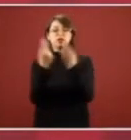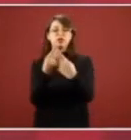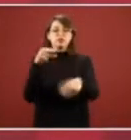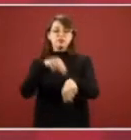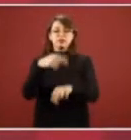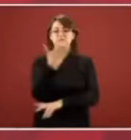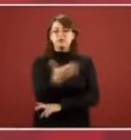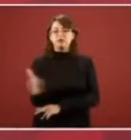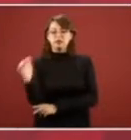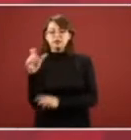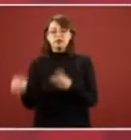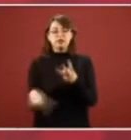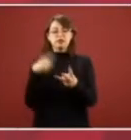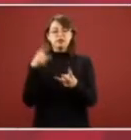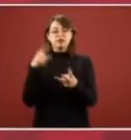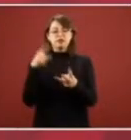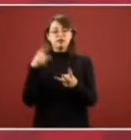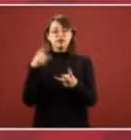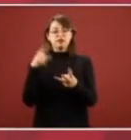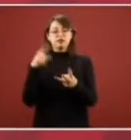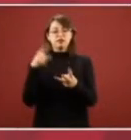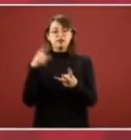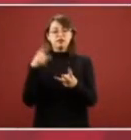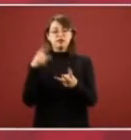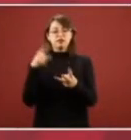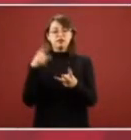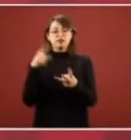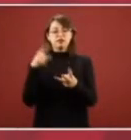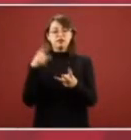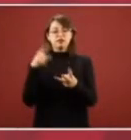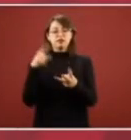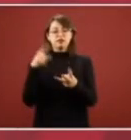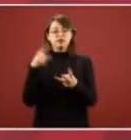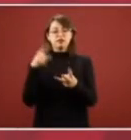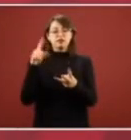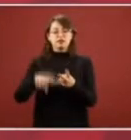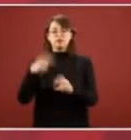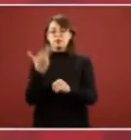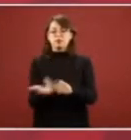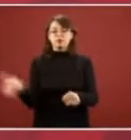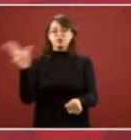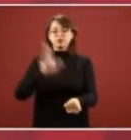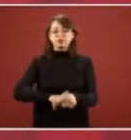the rural rural medical clinics in the hospitals